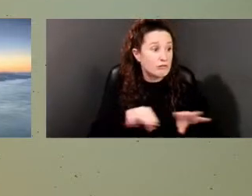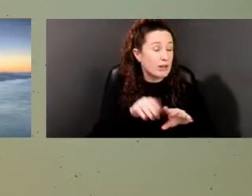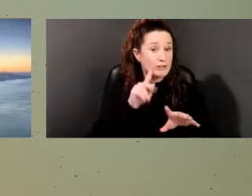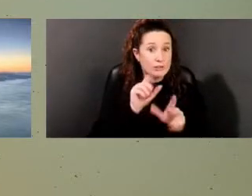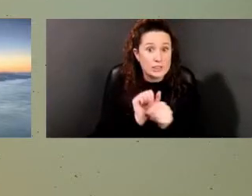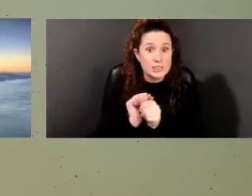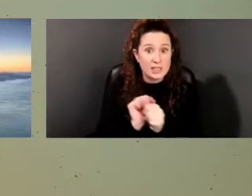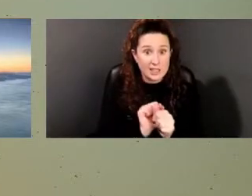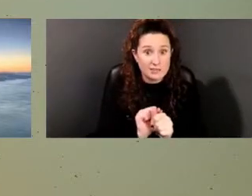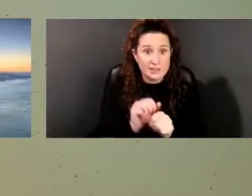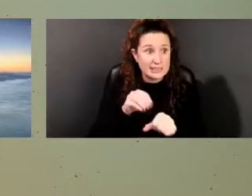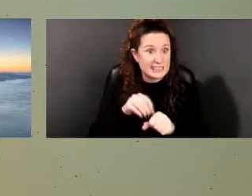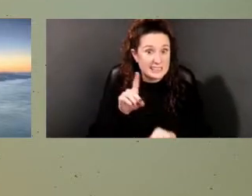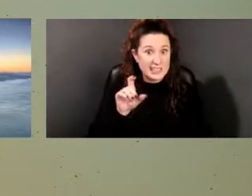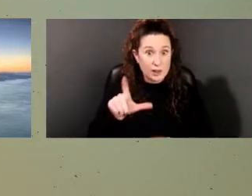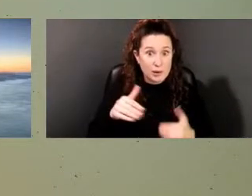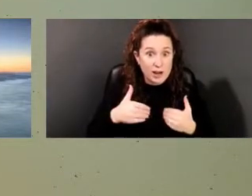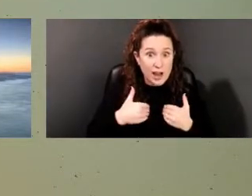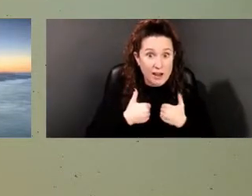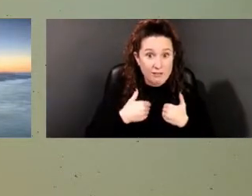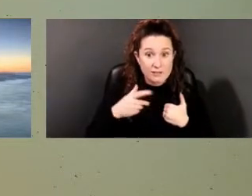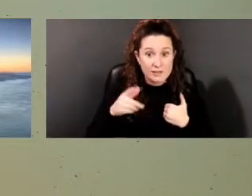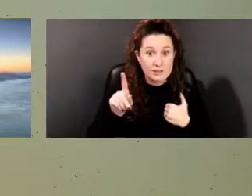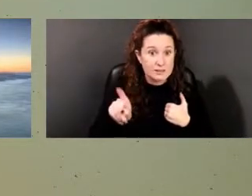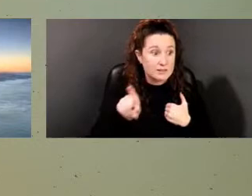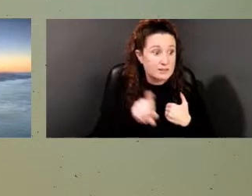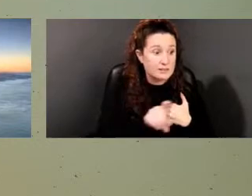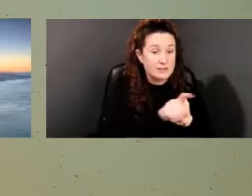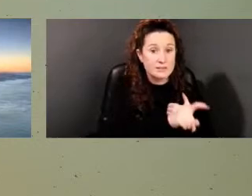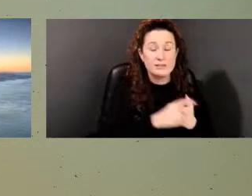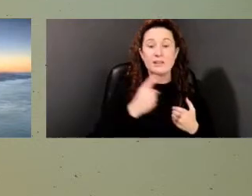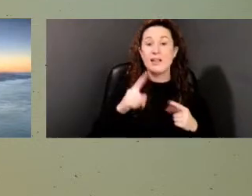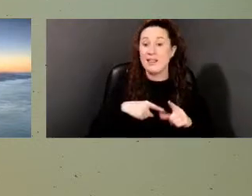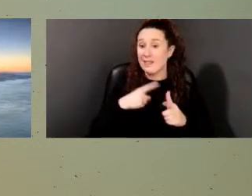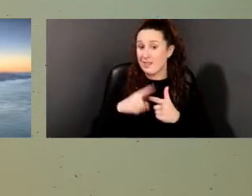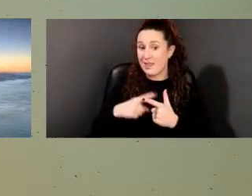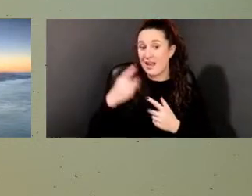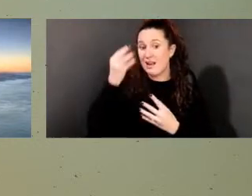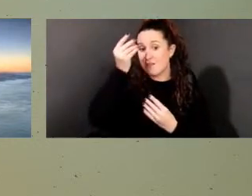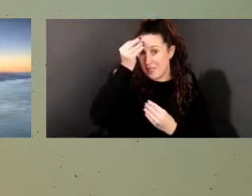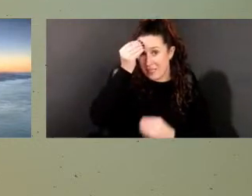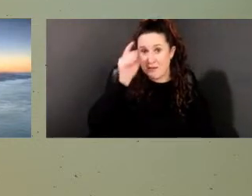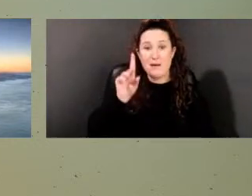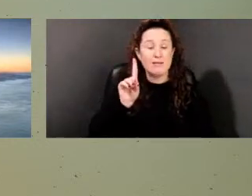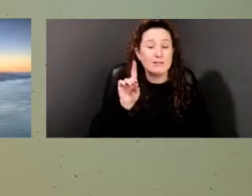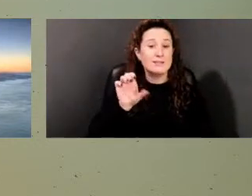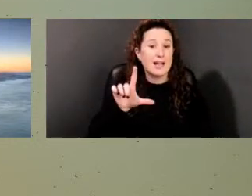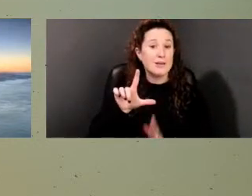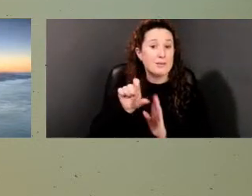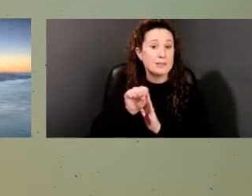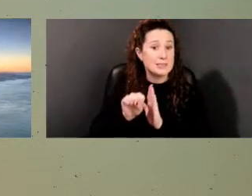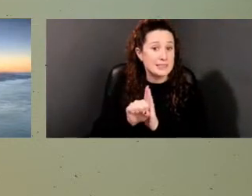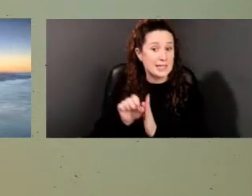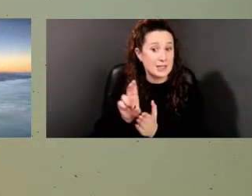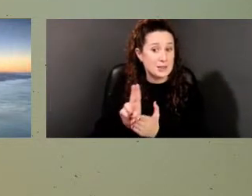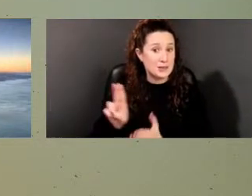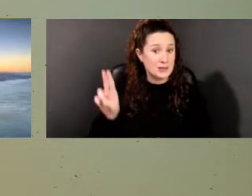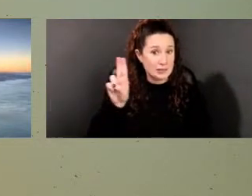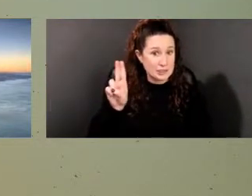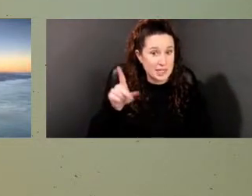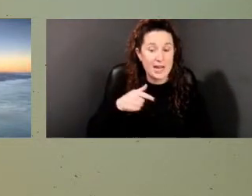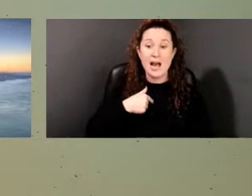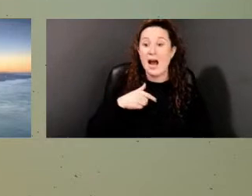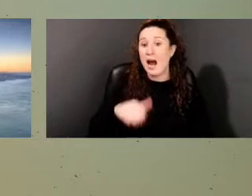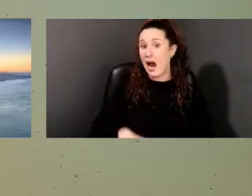about Lockerman Hall, uh, at Delaware State University. Because when I grew up on the campus of Delaware